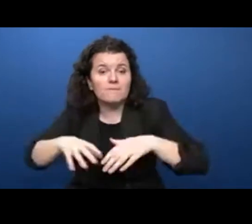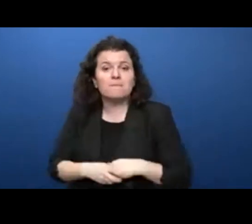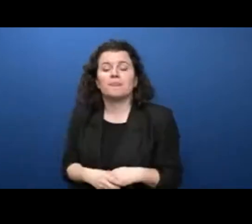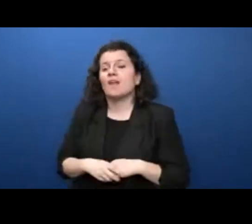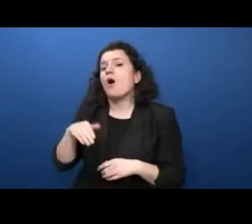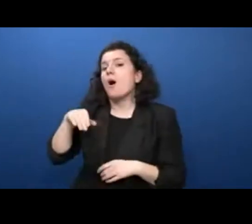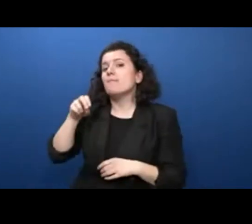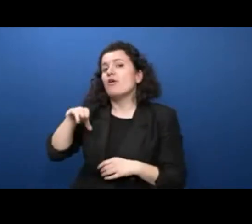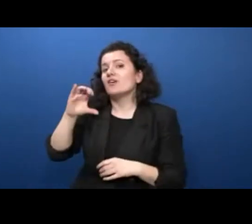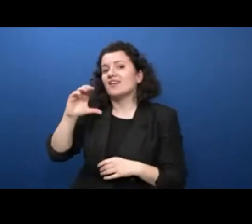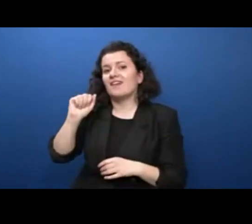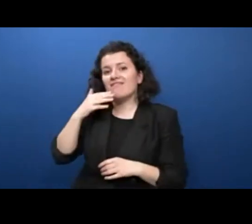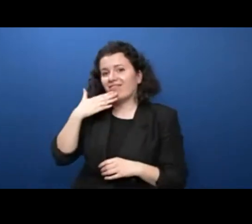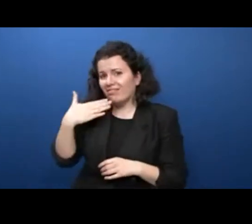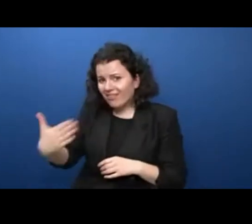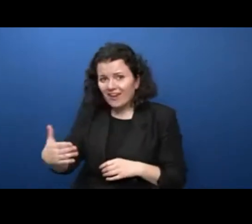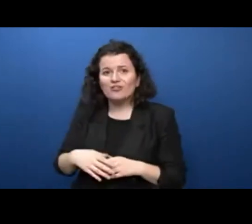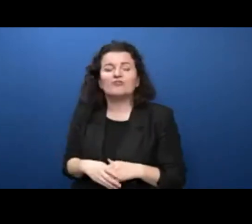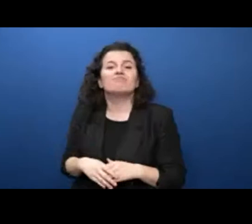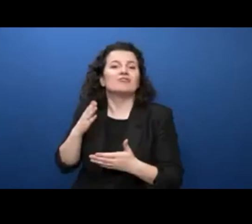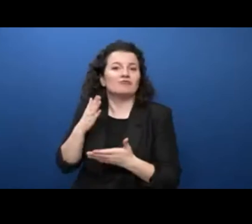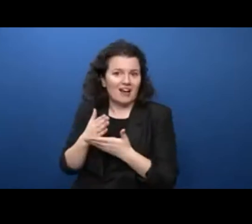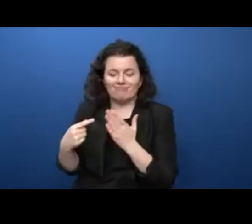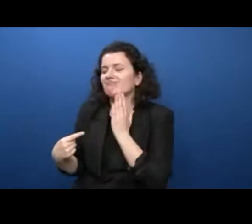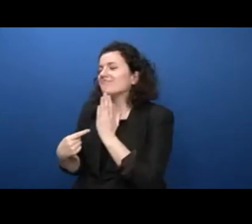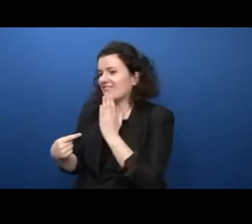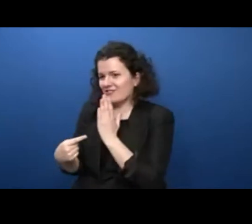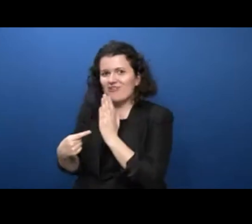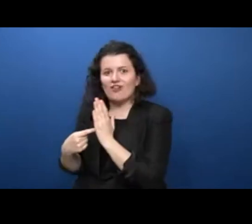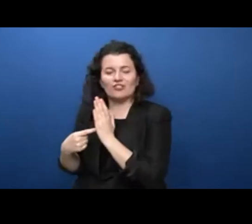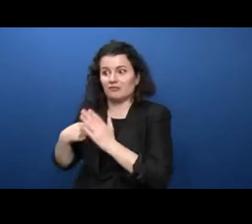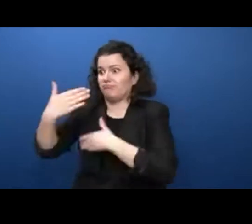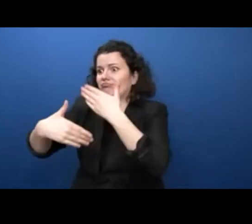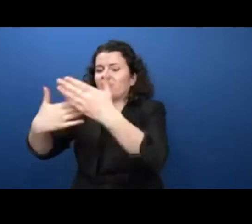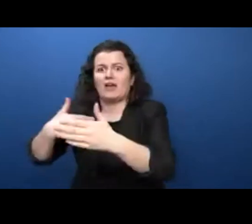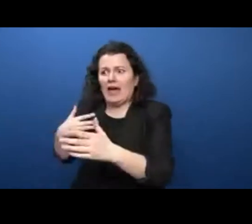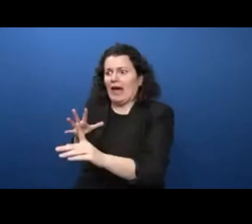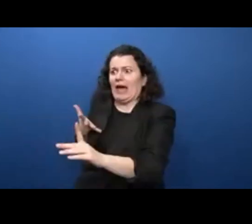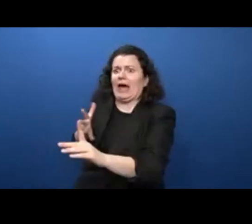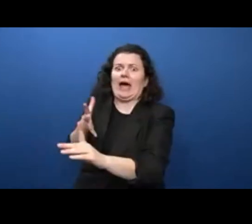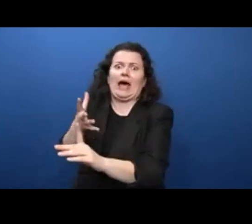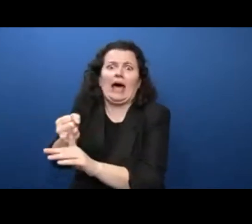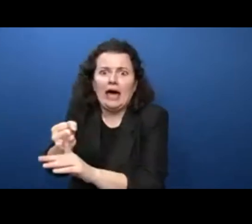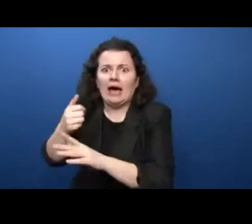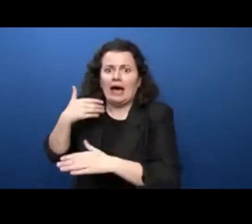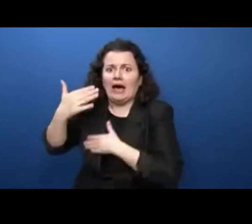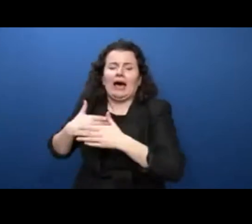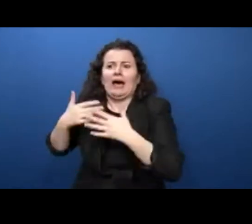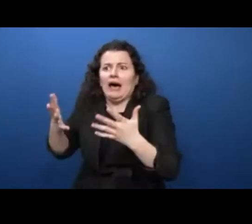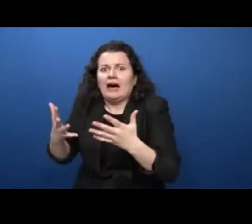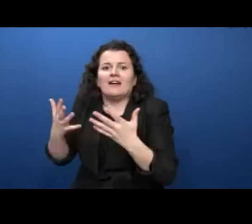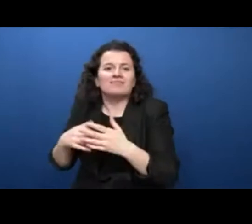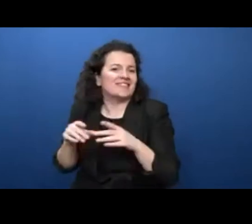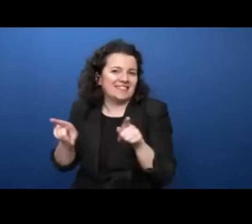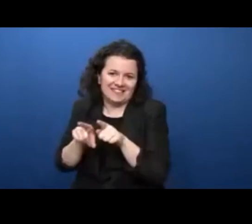she noted, all of us do, trying to catch up with tech rather than tech working for us. I hear you. Thank goodness I have tech-savvy